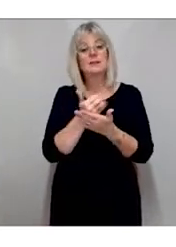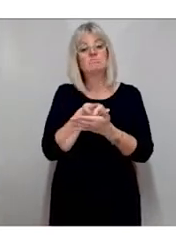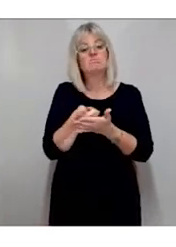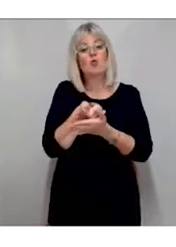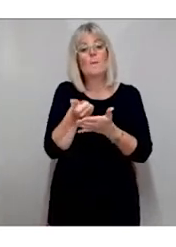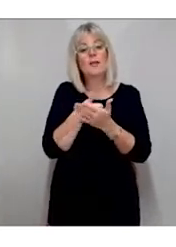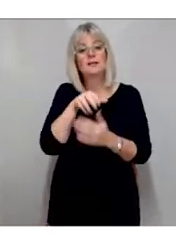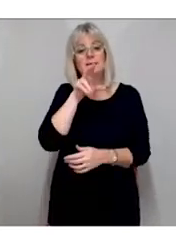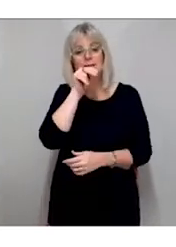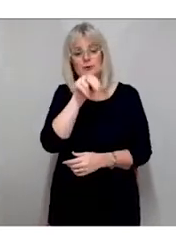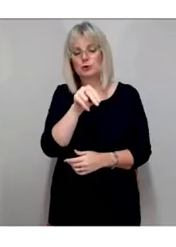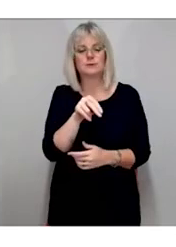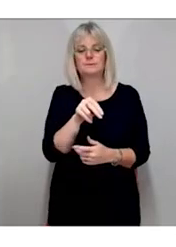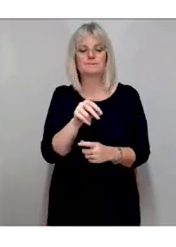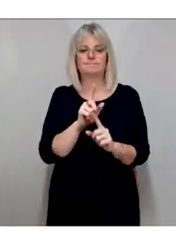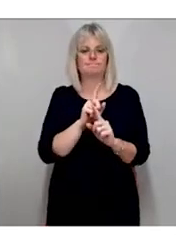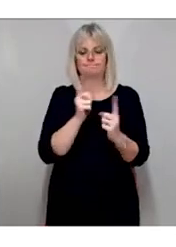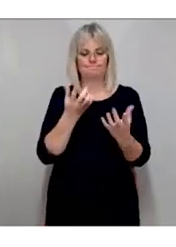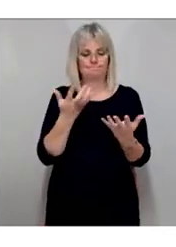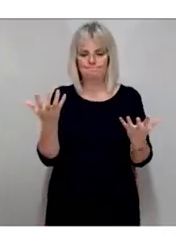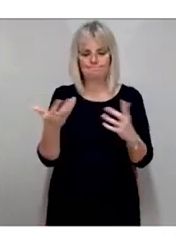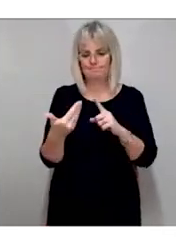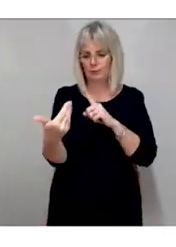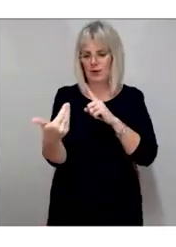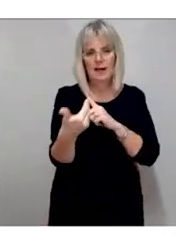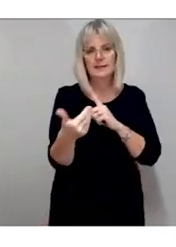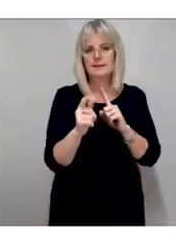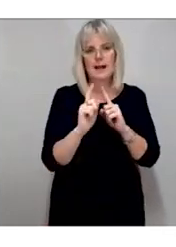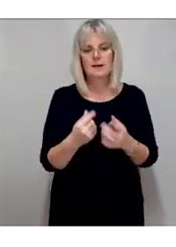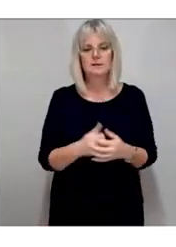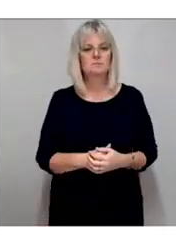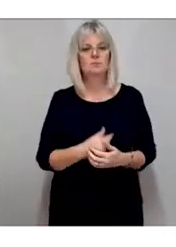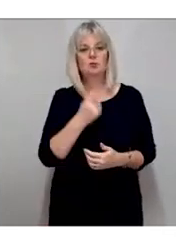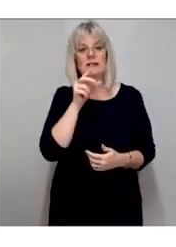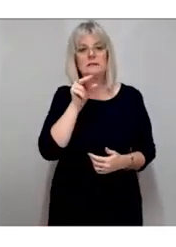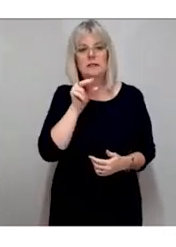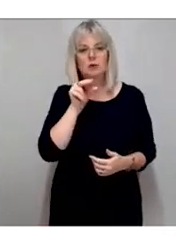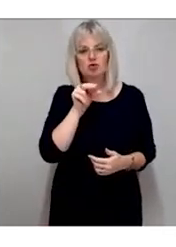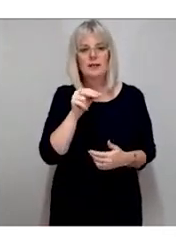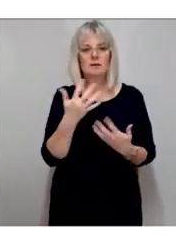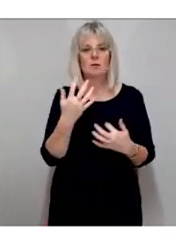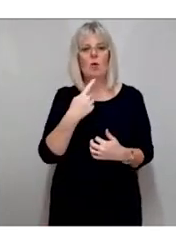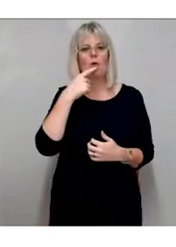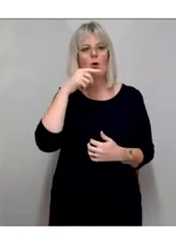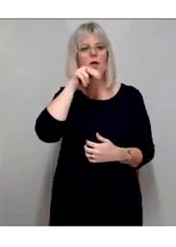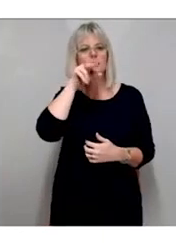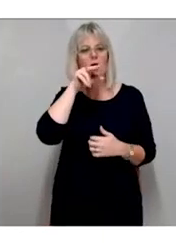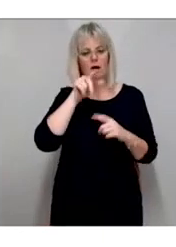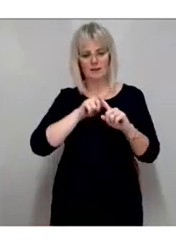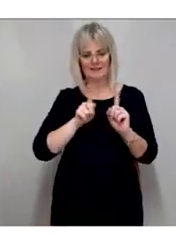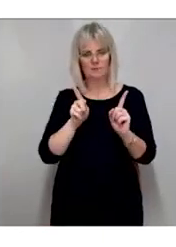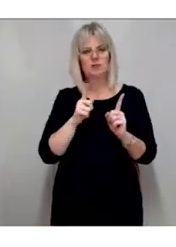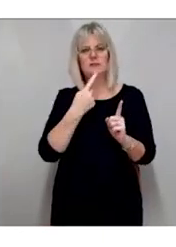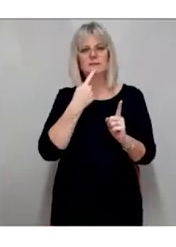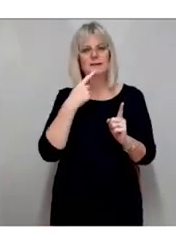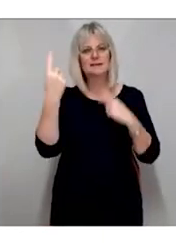cannot be recognised. Impairments include stuttering and lisps, or can be more profound, while being mute